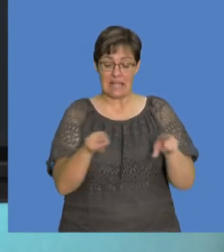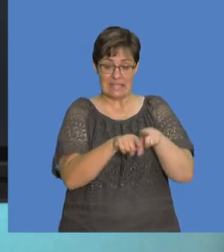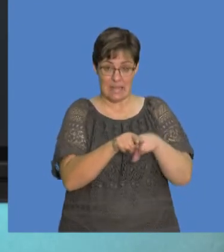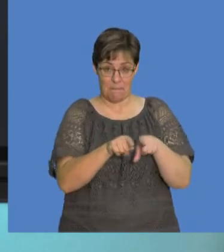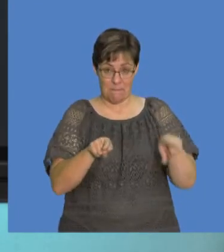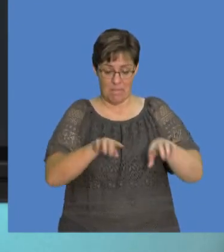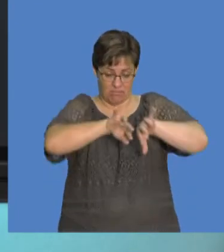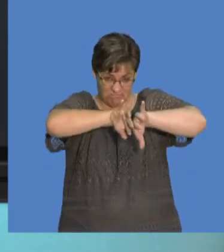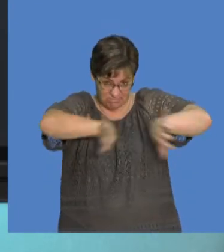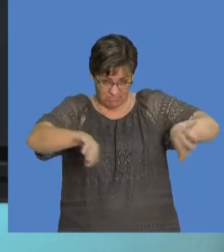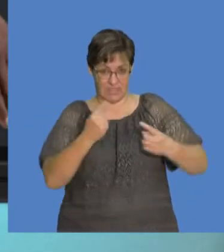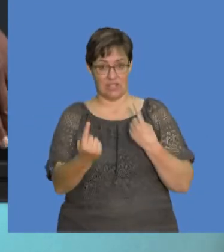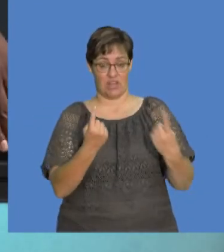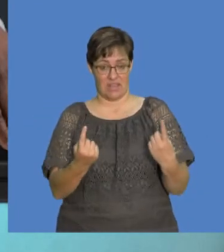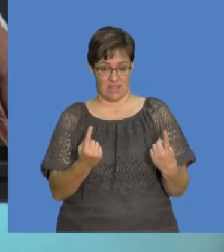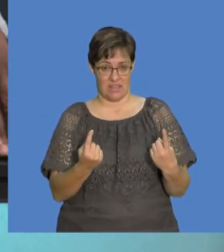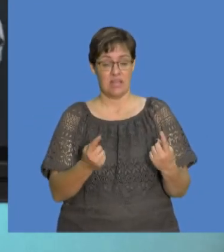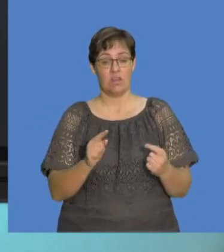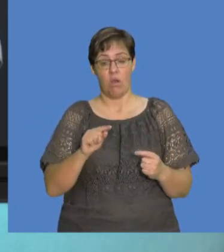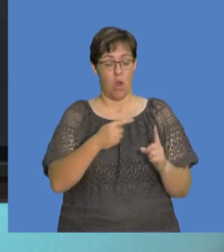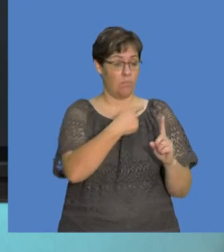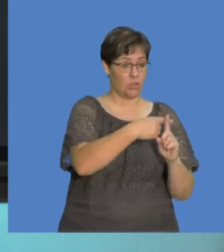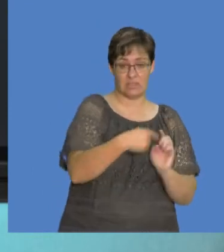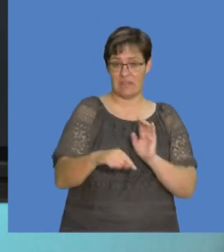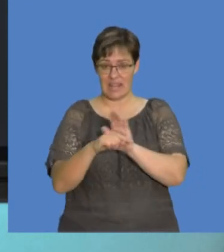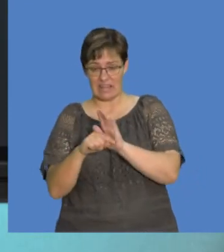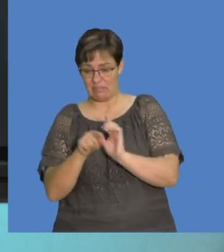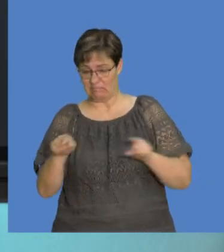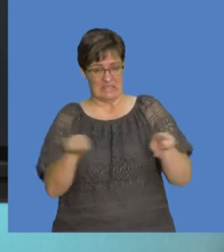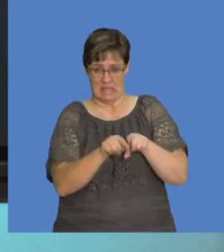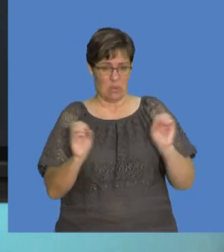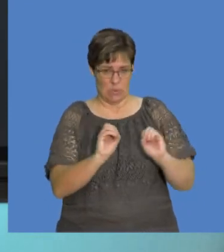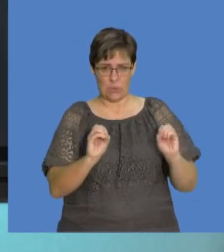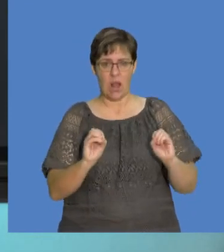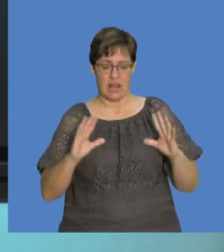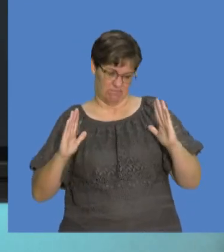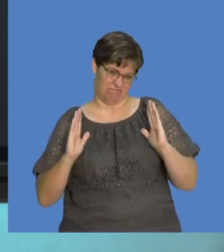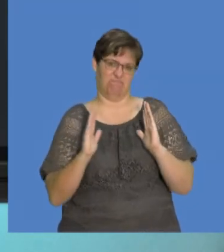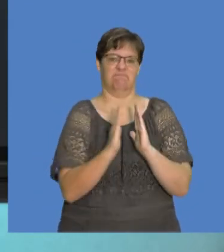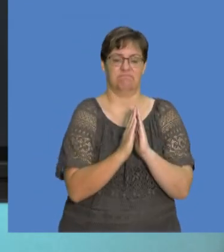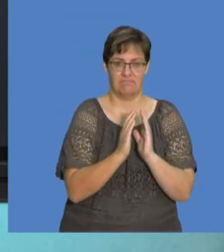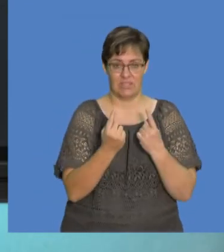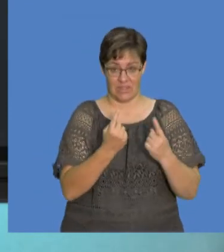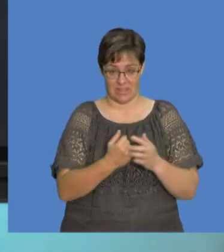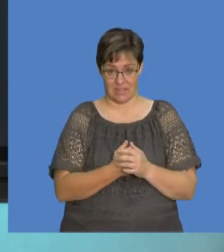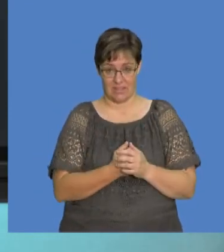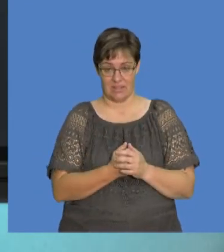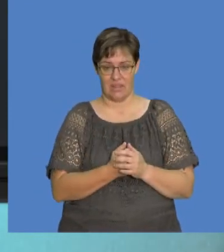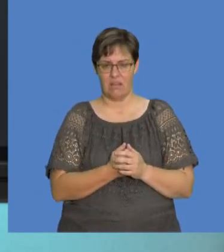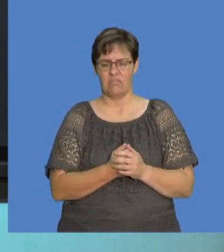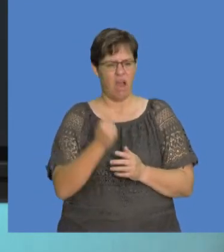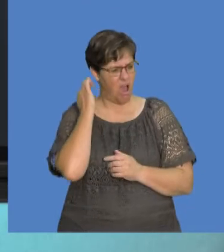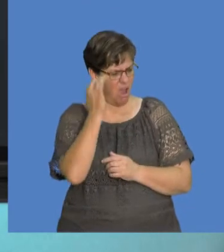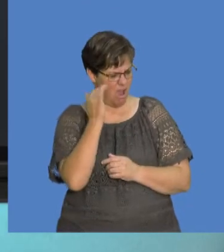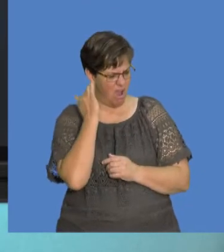like charges, they tend to repel each other, while opposite, or unlike charges tend to exert a force of attraction. Now,